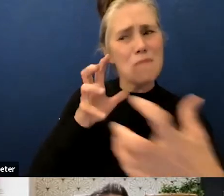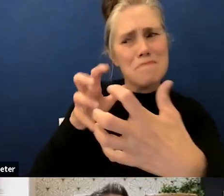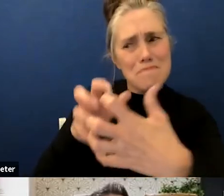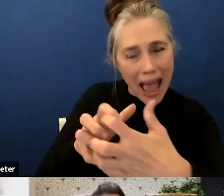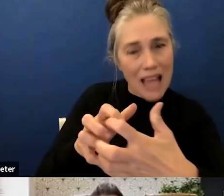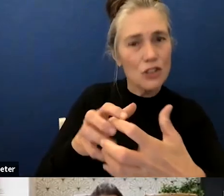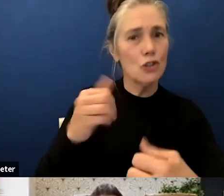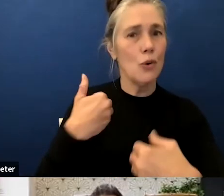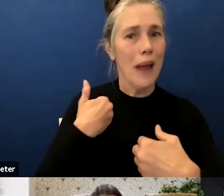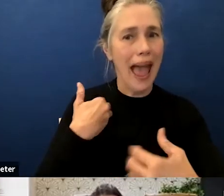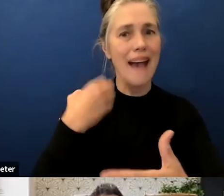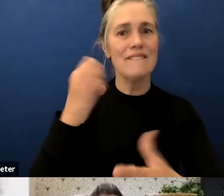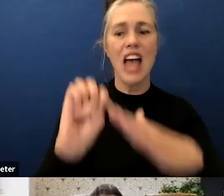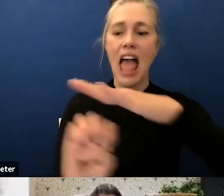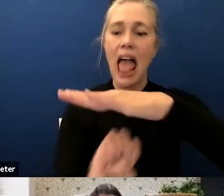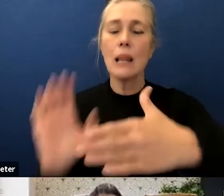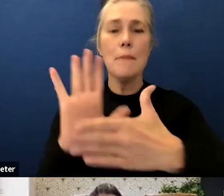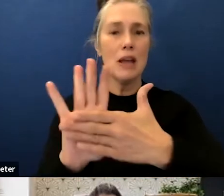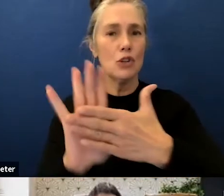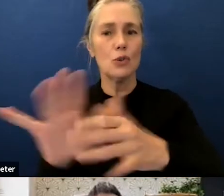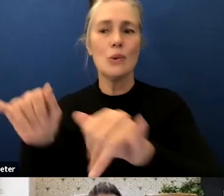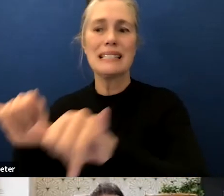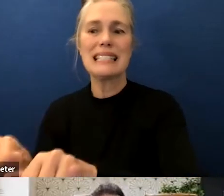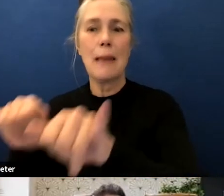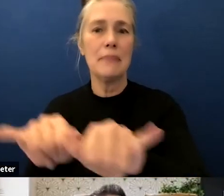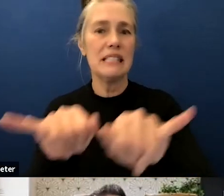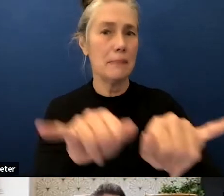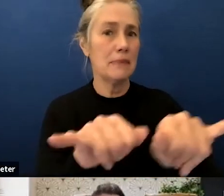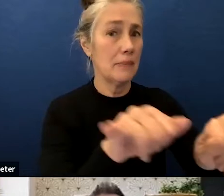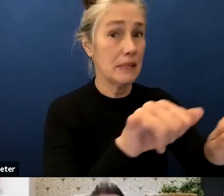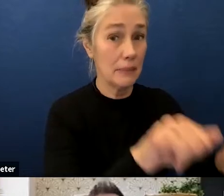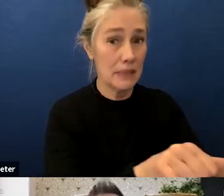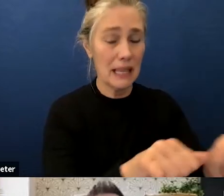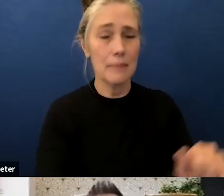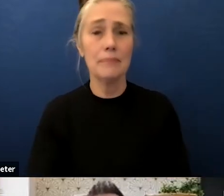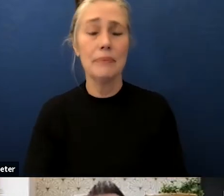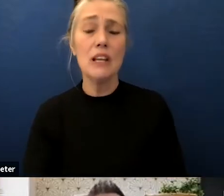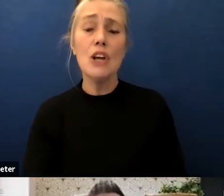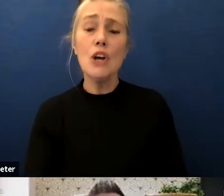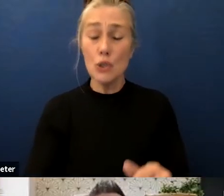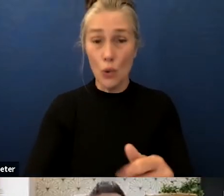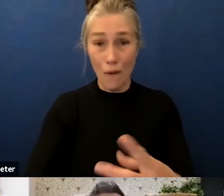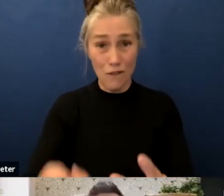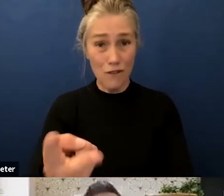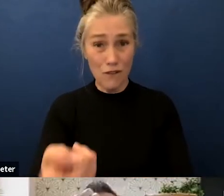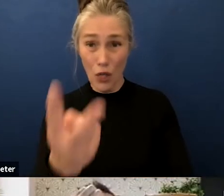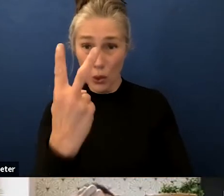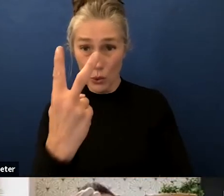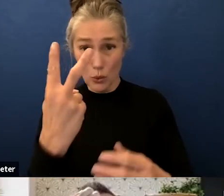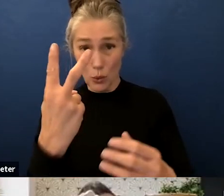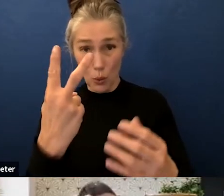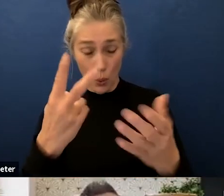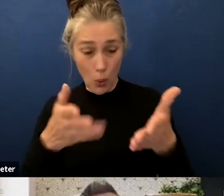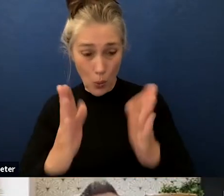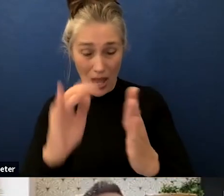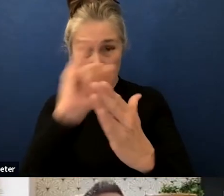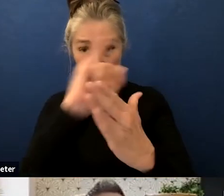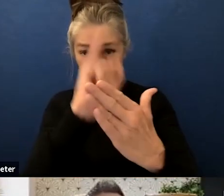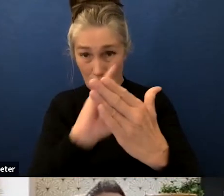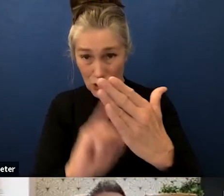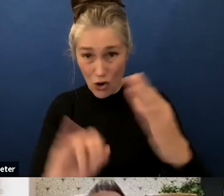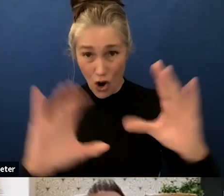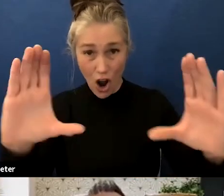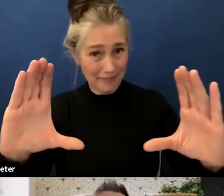time is the two scenarios the way that they have to be drawn to comply with the first two requirements um they